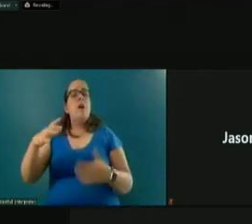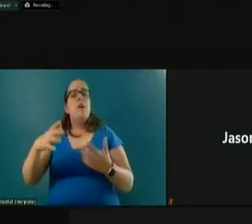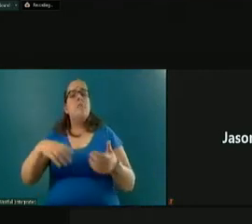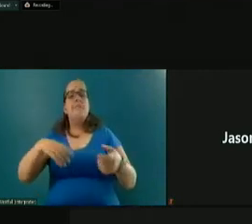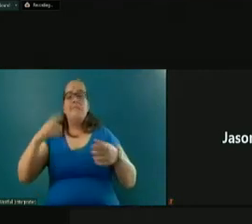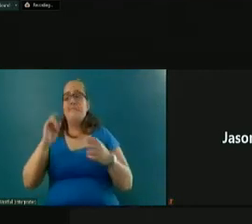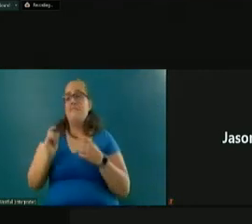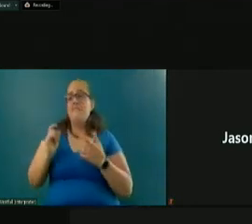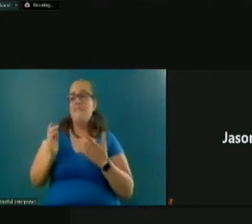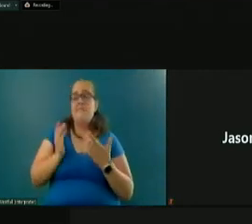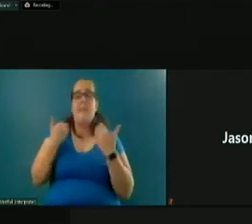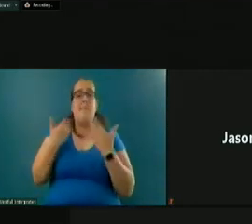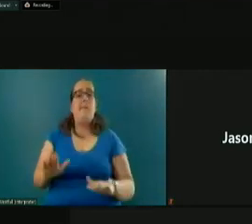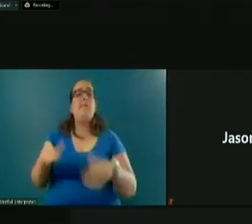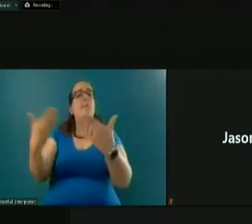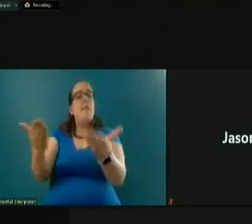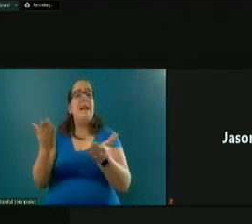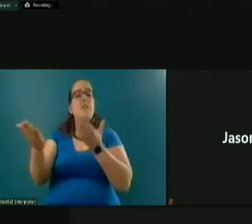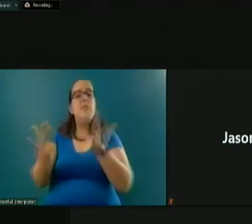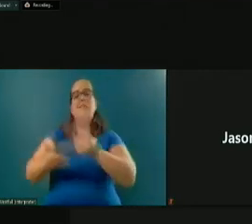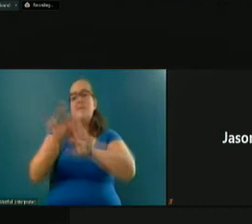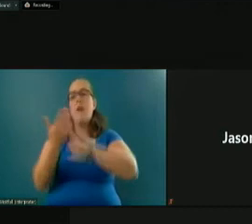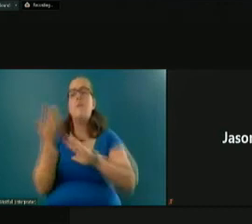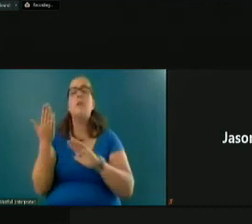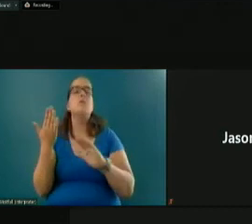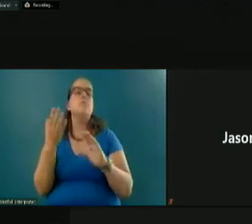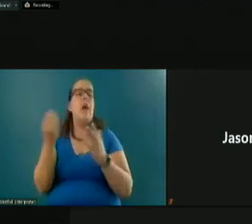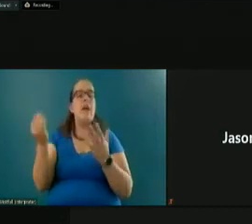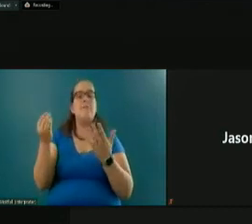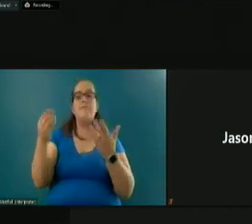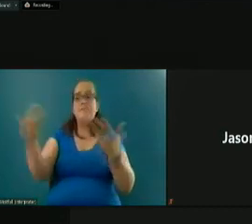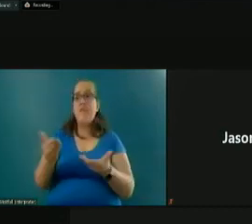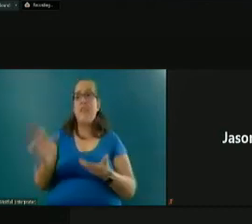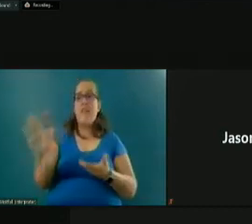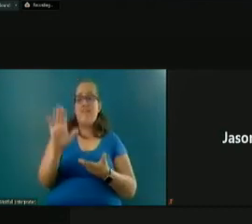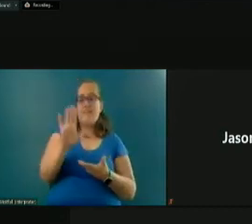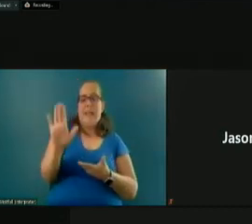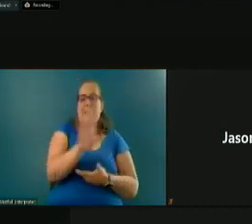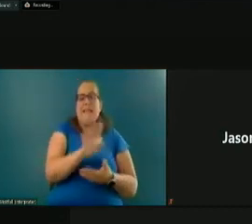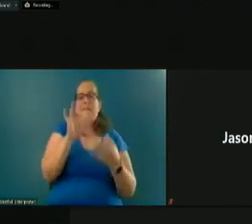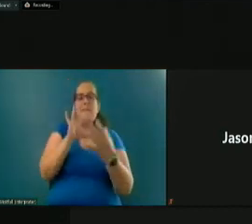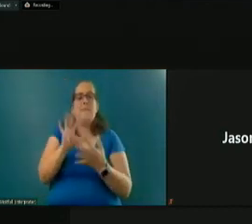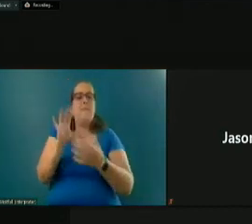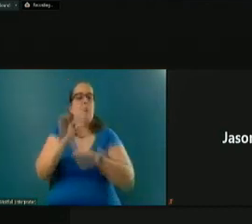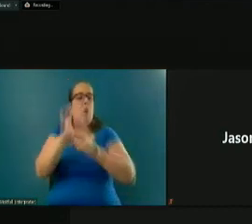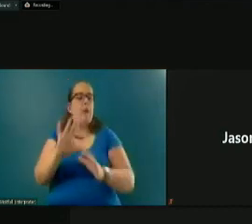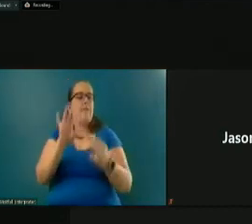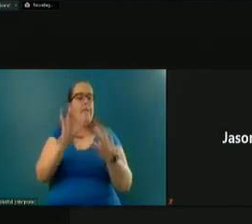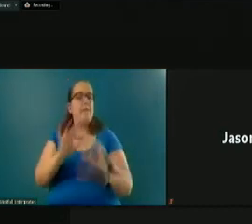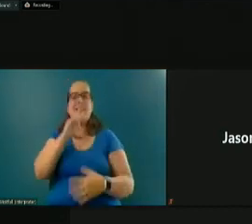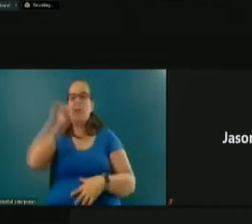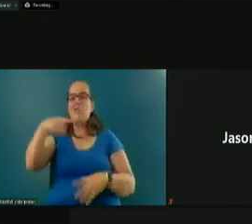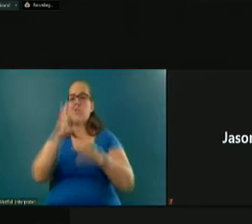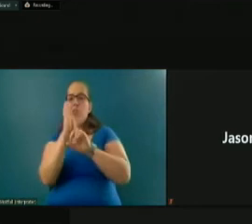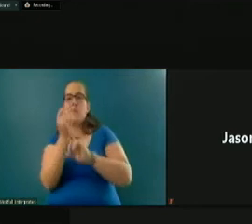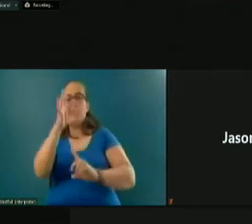services and operations, and inviting their feedback throughout the process. It's not just the culture of innovation, but it's